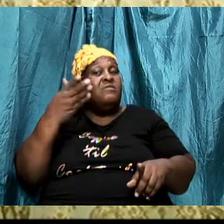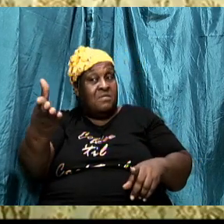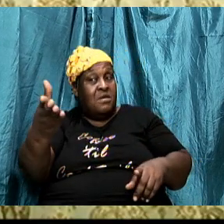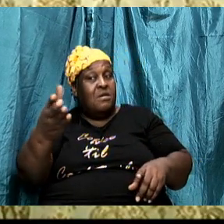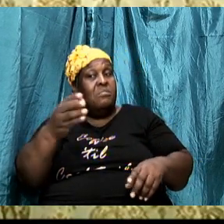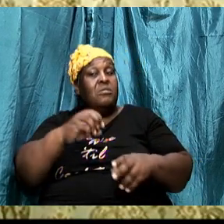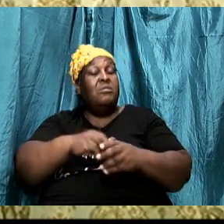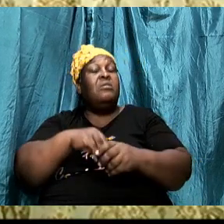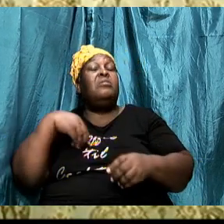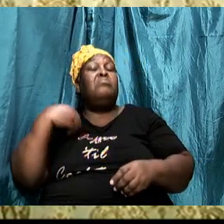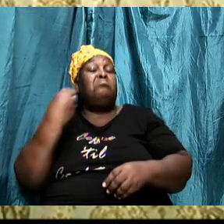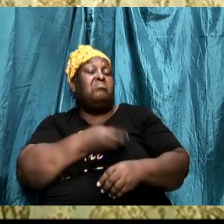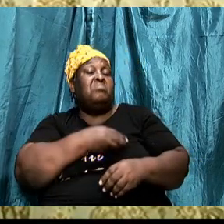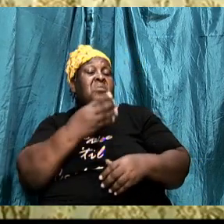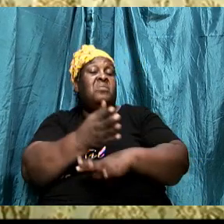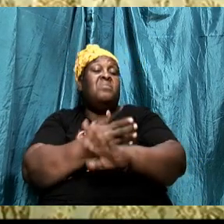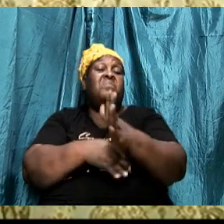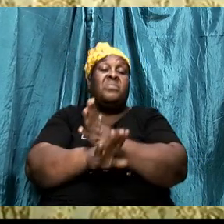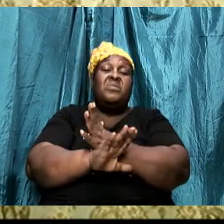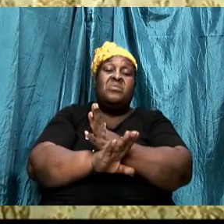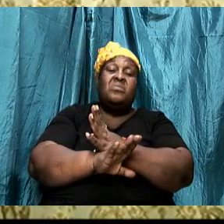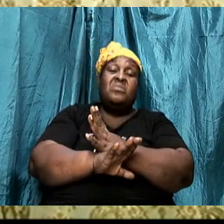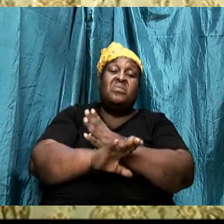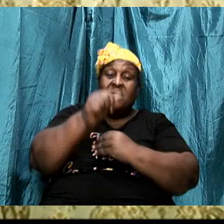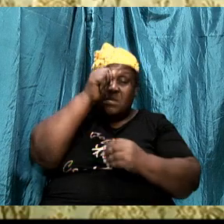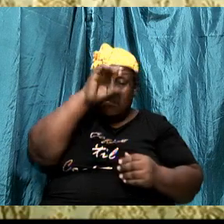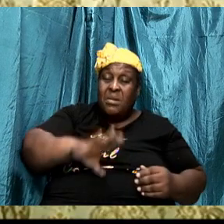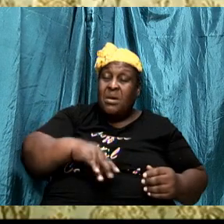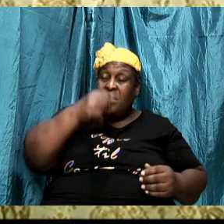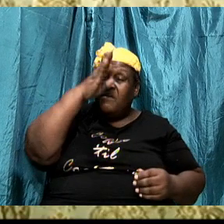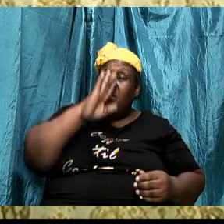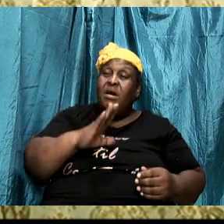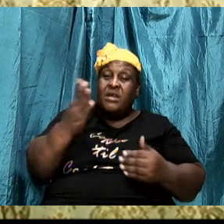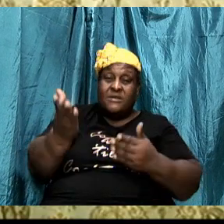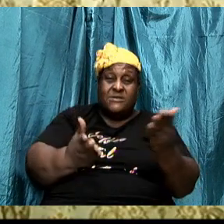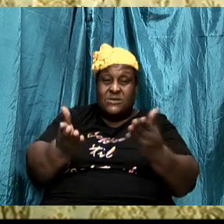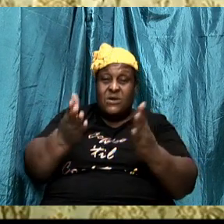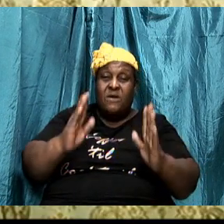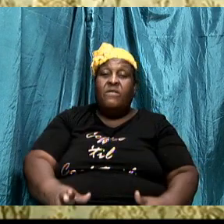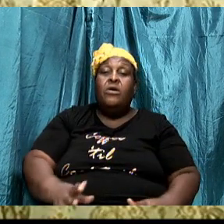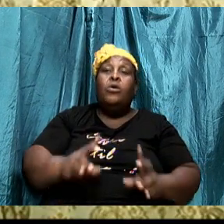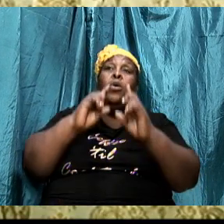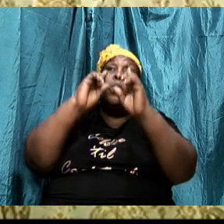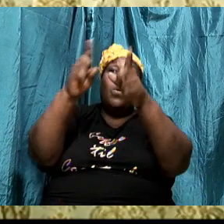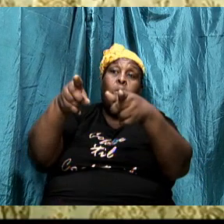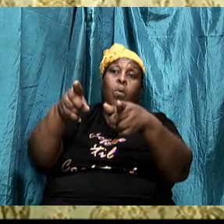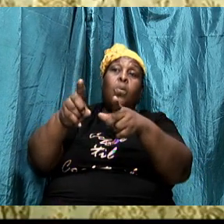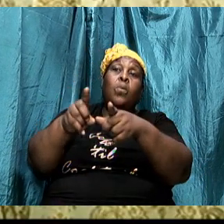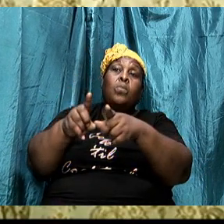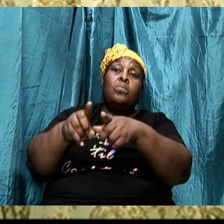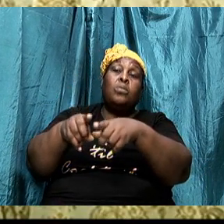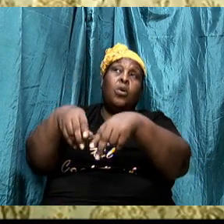And Jonathan and the armor bearer went up. And while they went up,